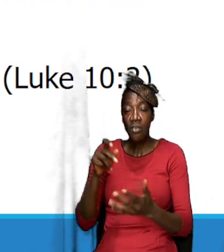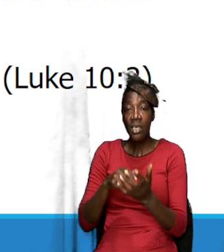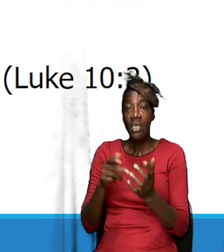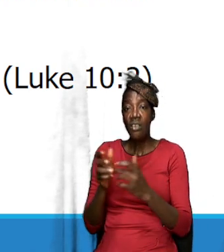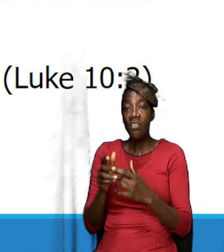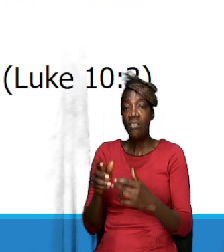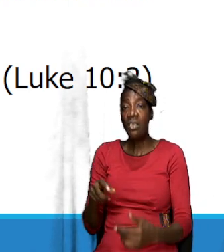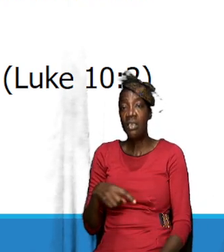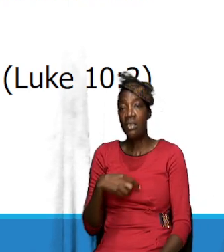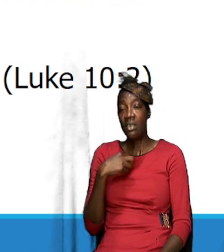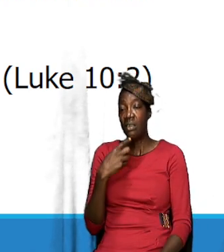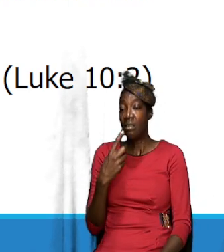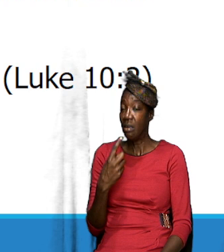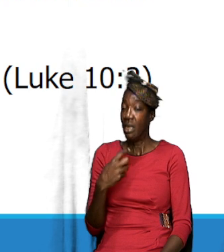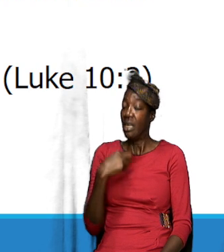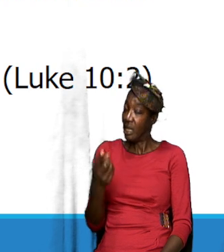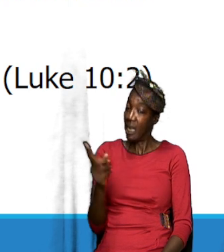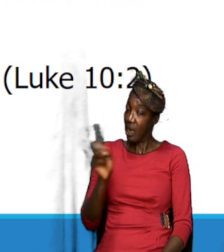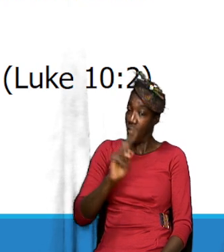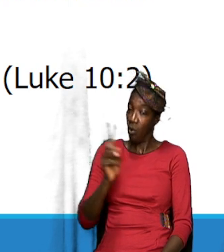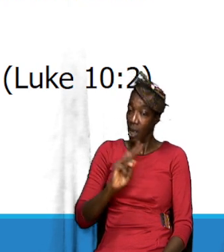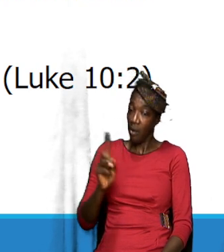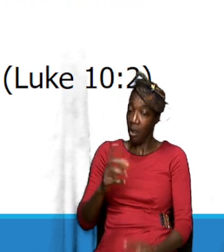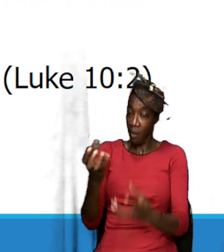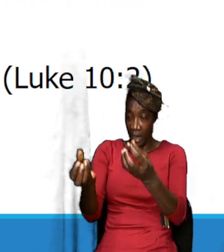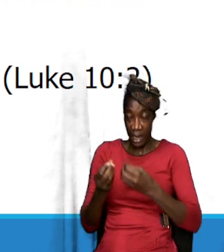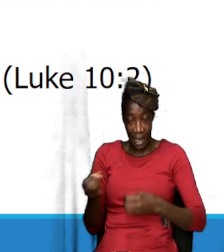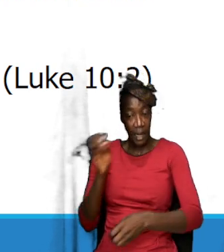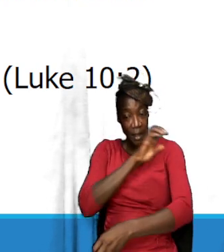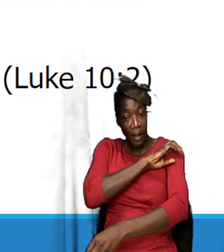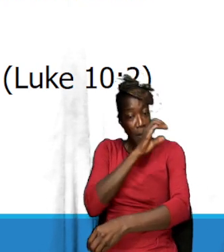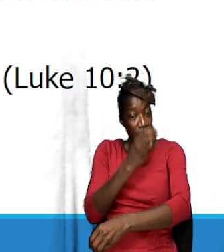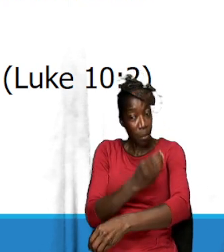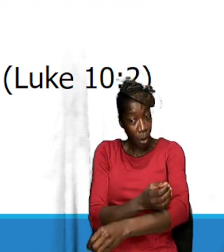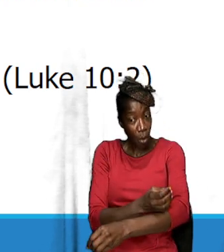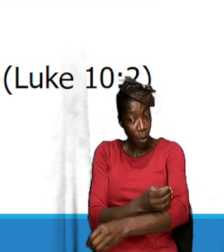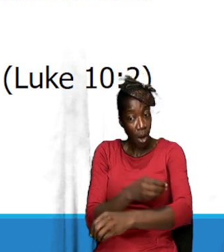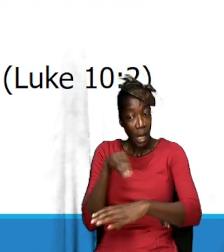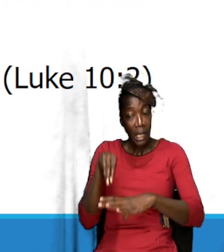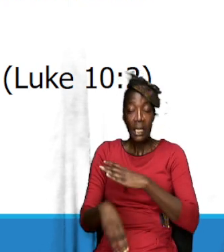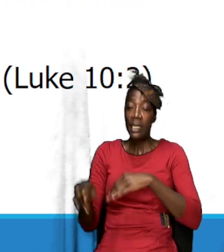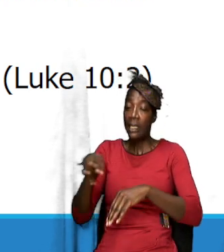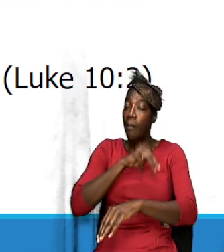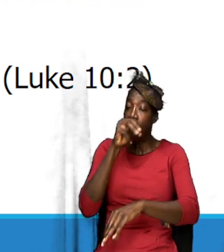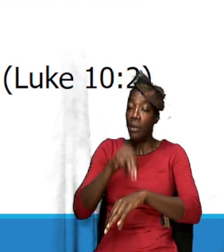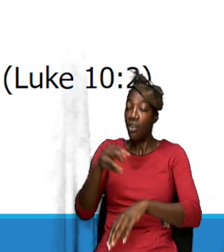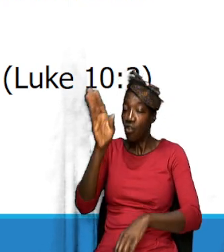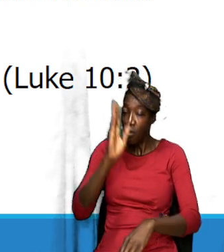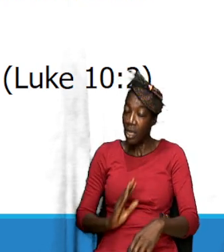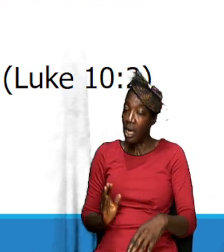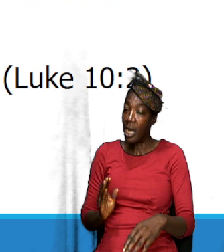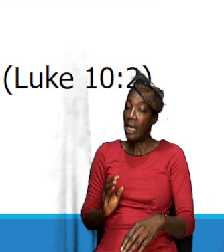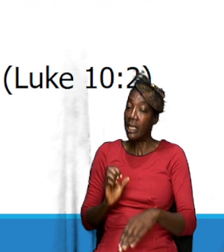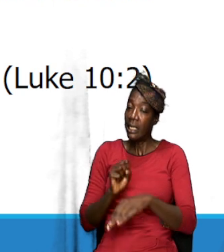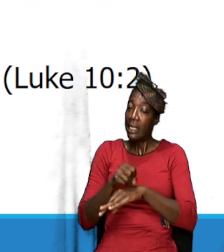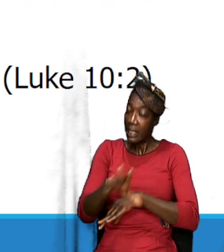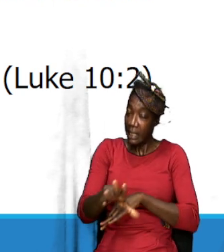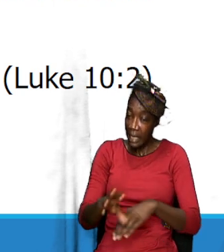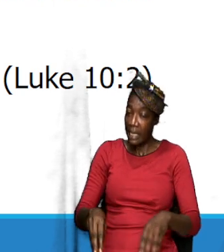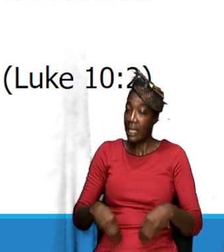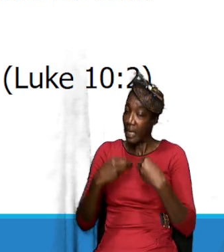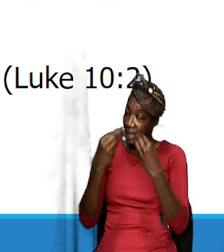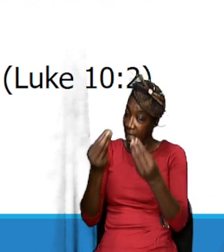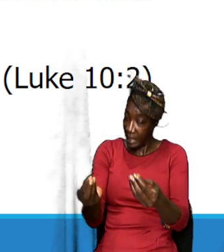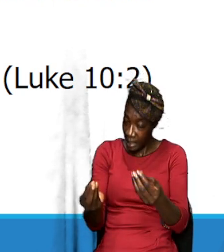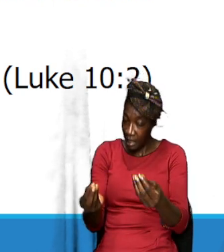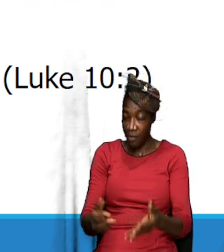you know, where he got his power from, you know, the power to operate in the ministry that God sent, as God has given to him.